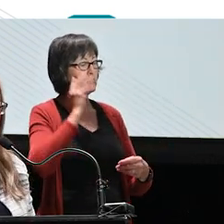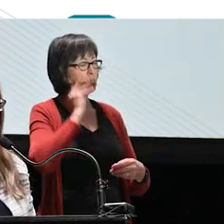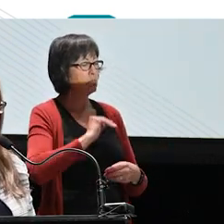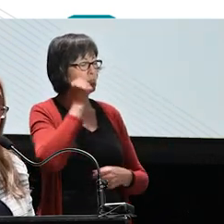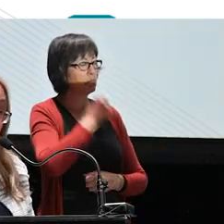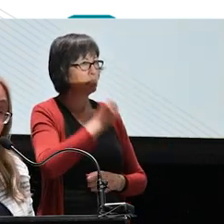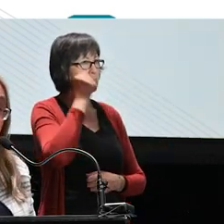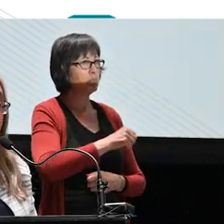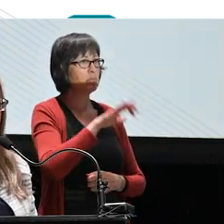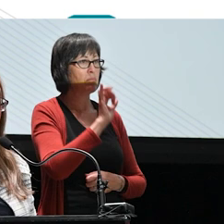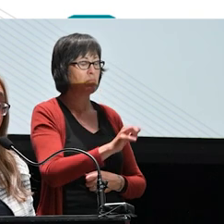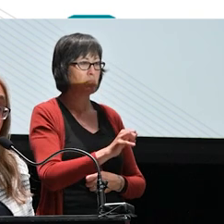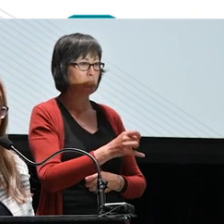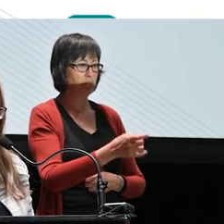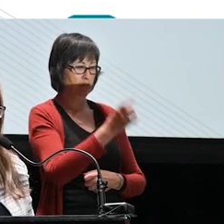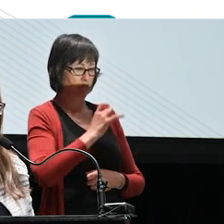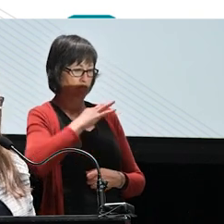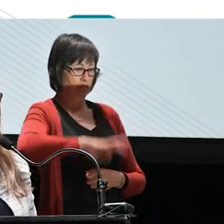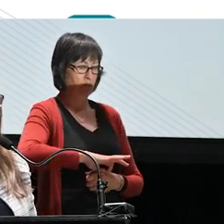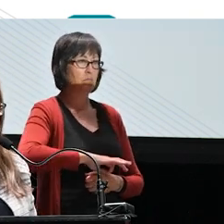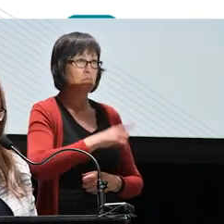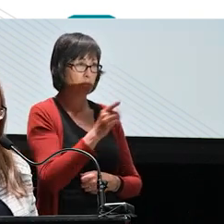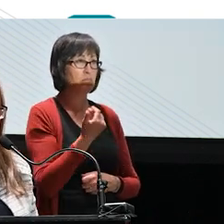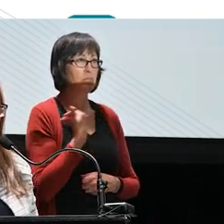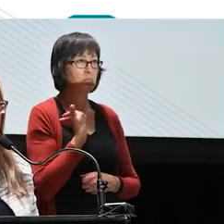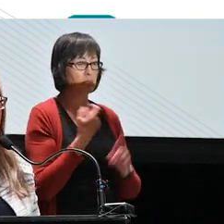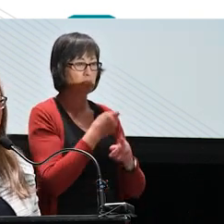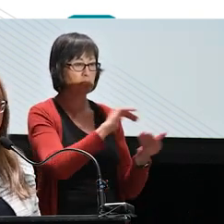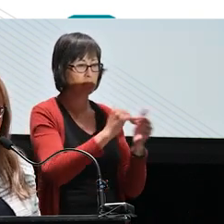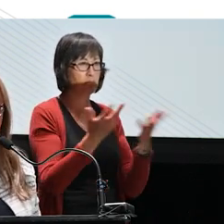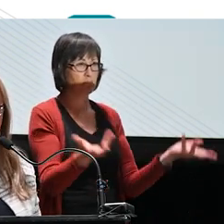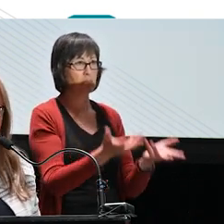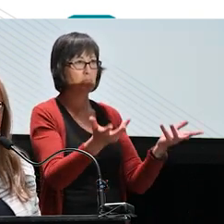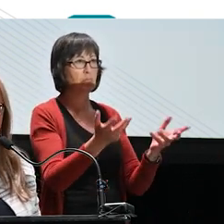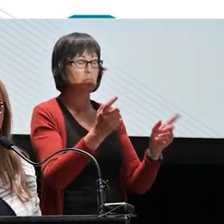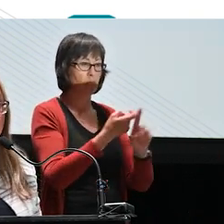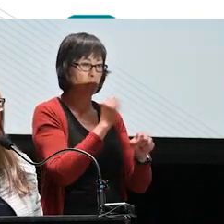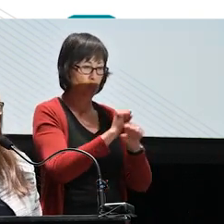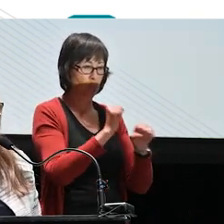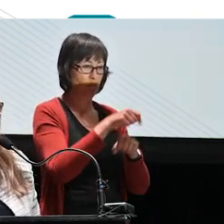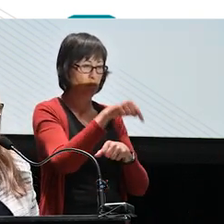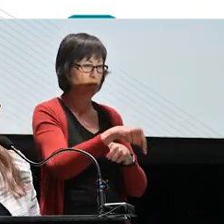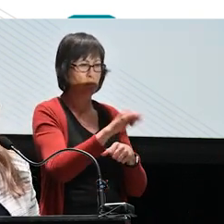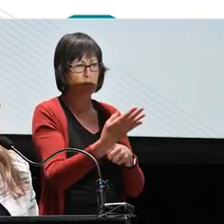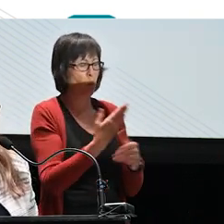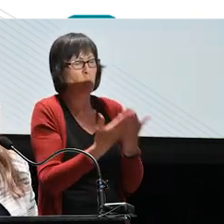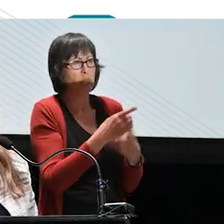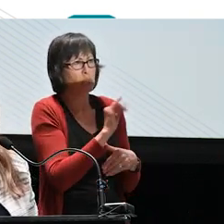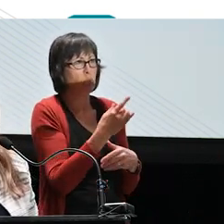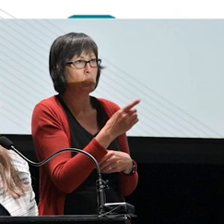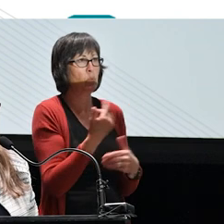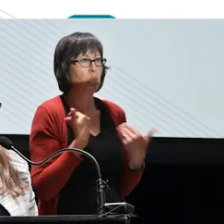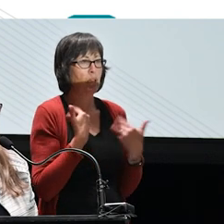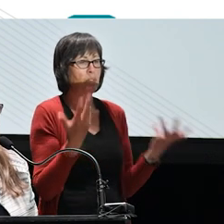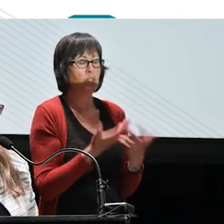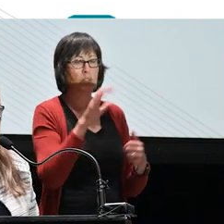That is the return that you get from this community and from working in this job or whatever job you have here